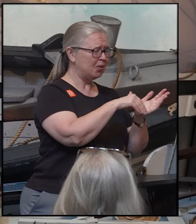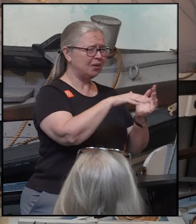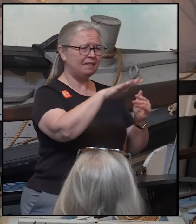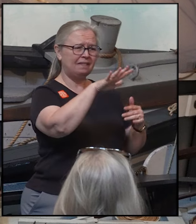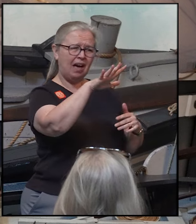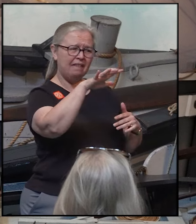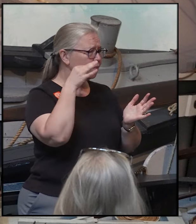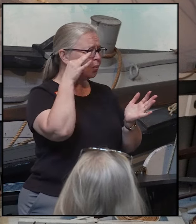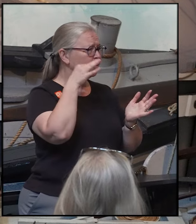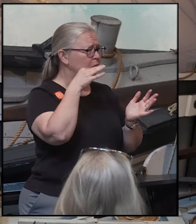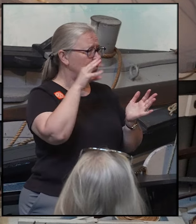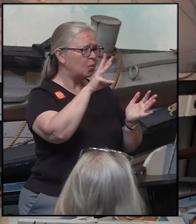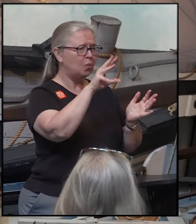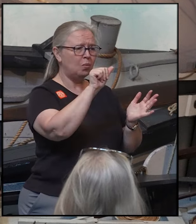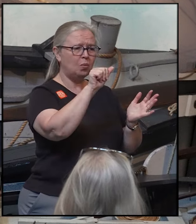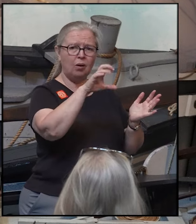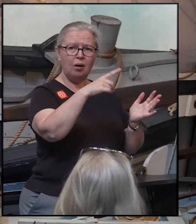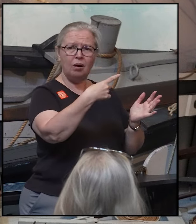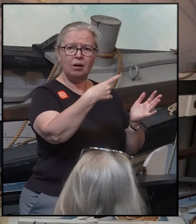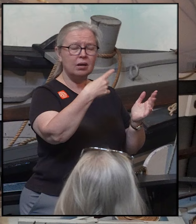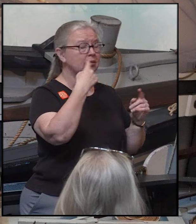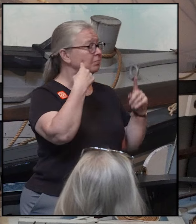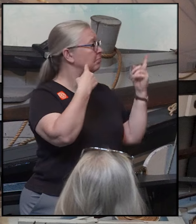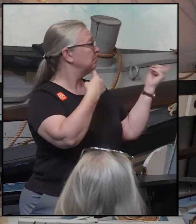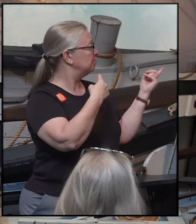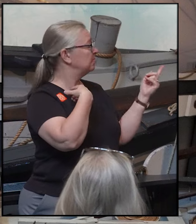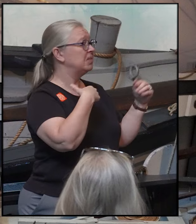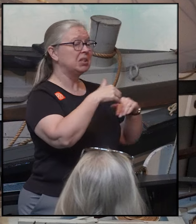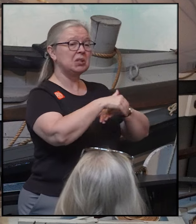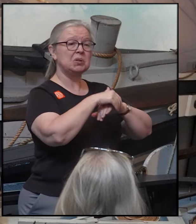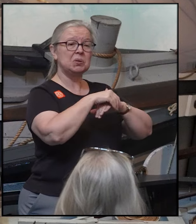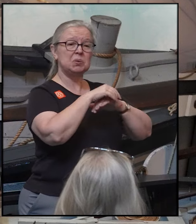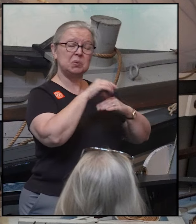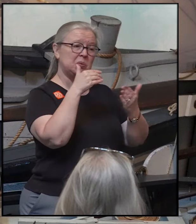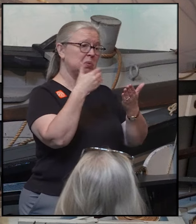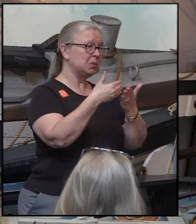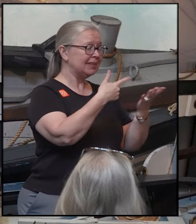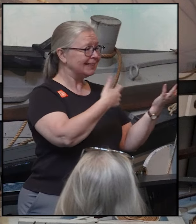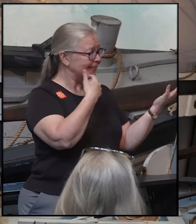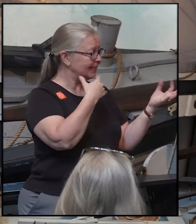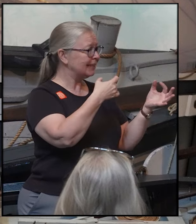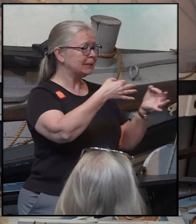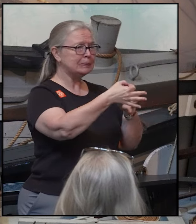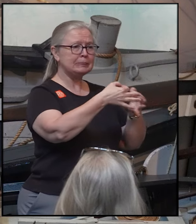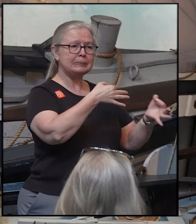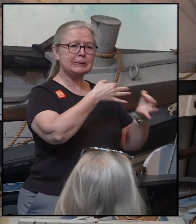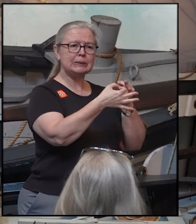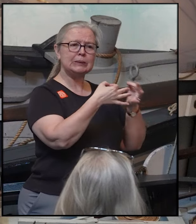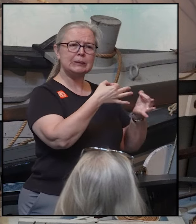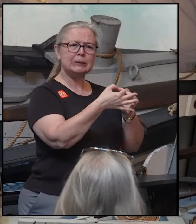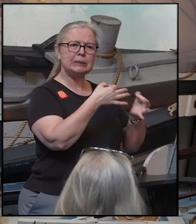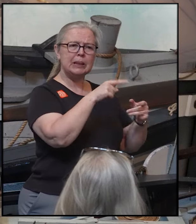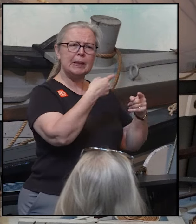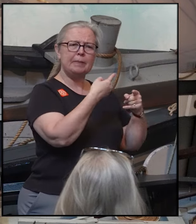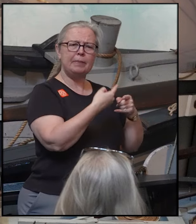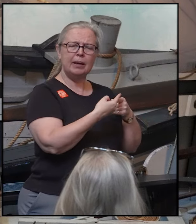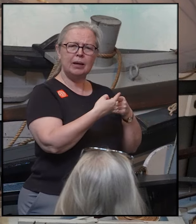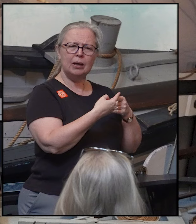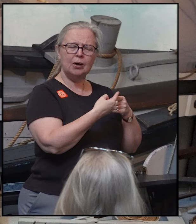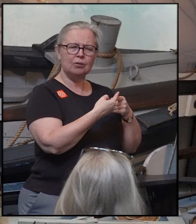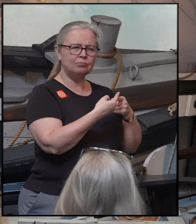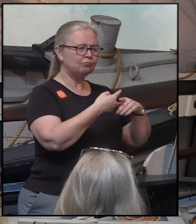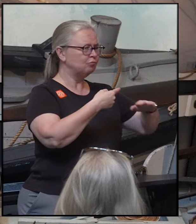Wampanoags living here. And the English went to the Wampanoags. And the Wampanoags told them about a technique they were using called